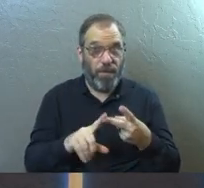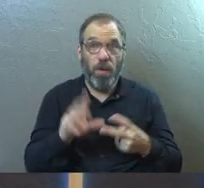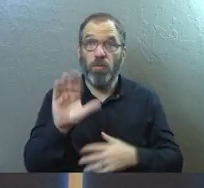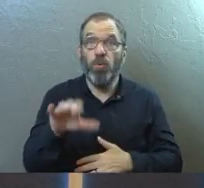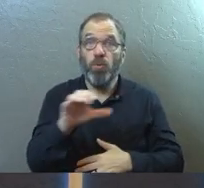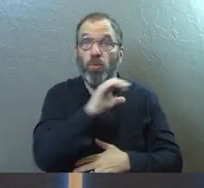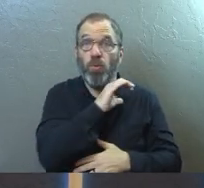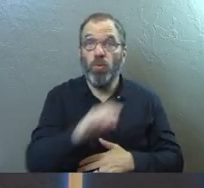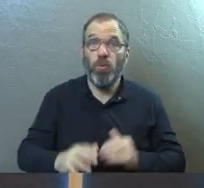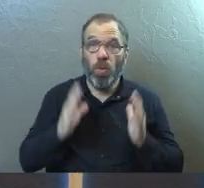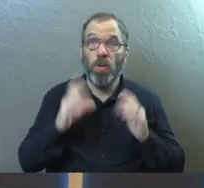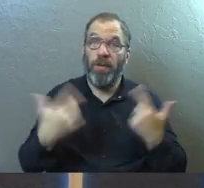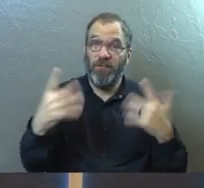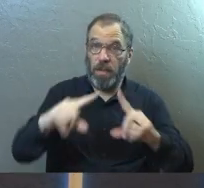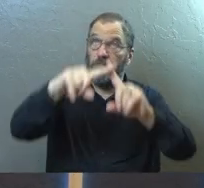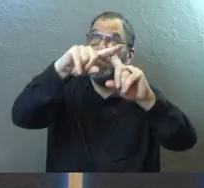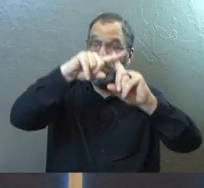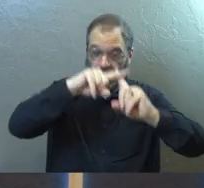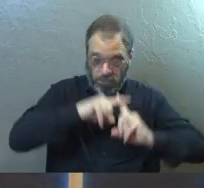to the Christians,